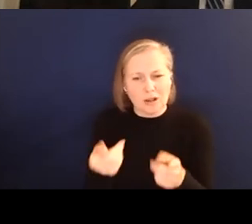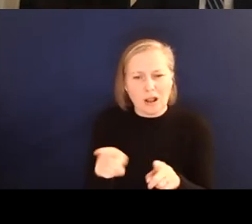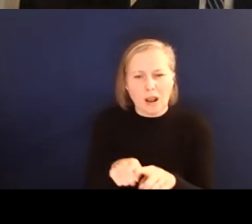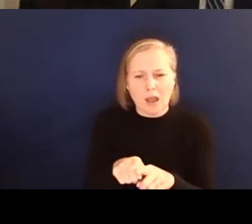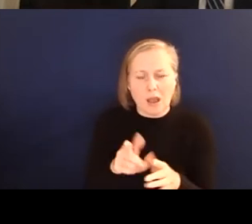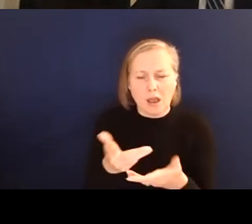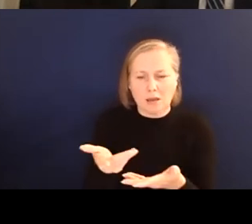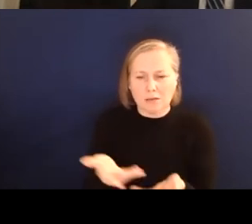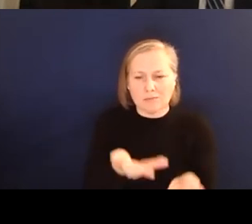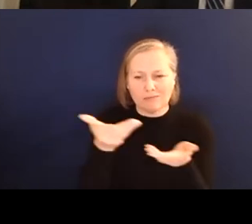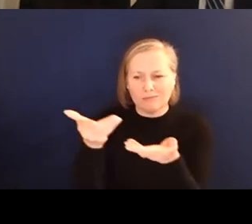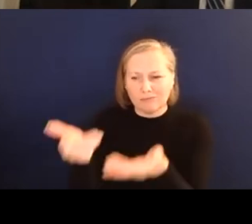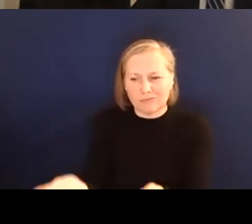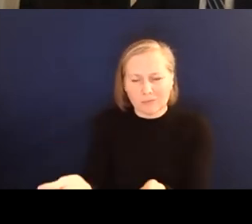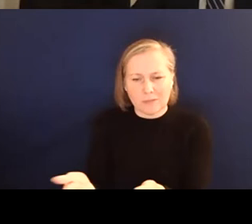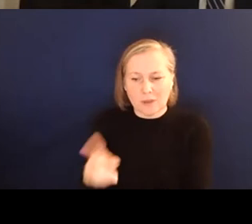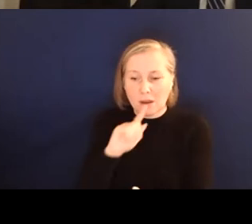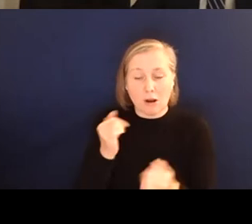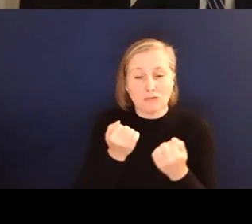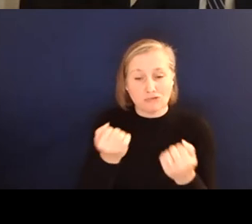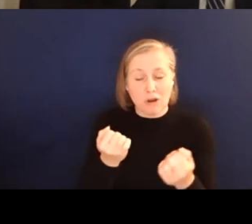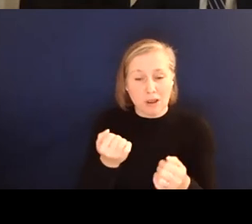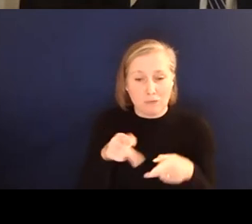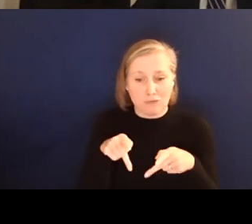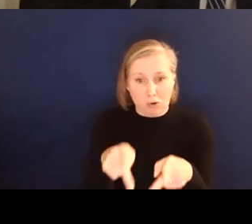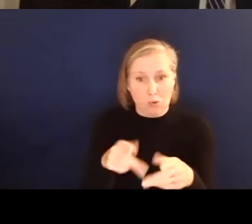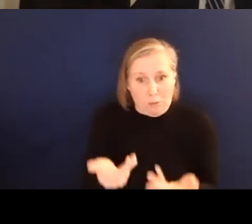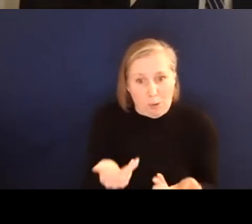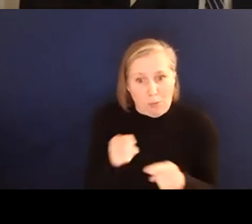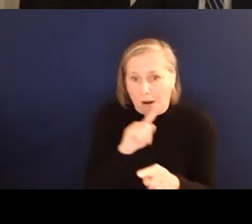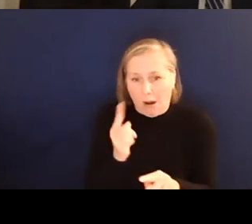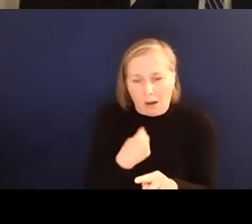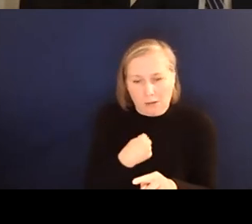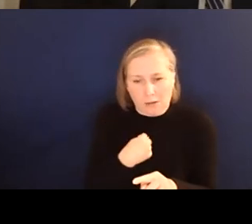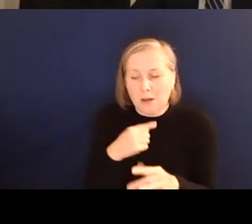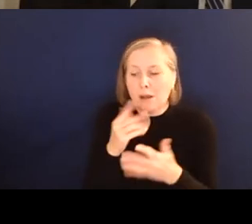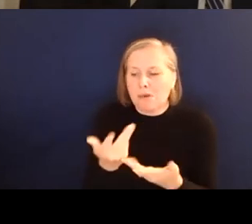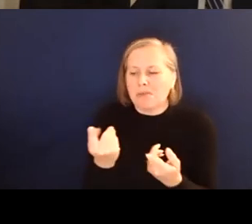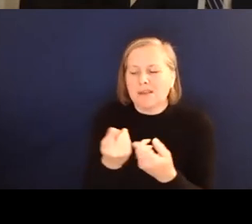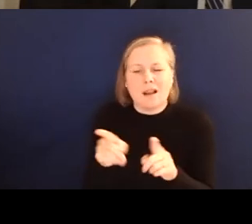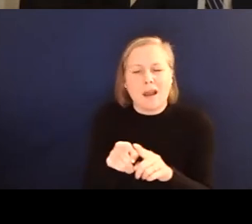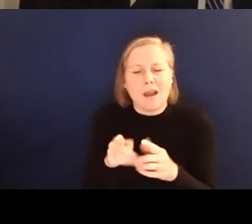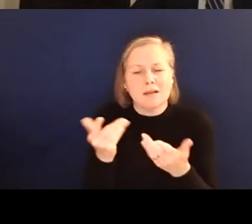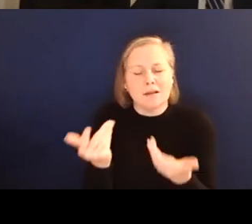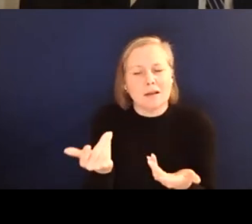You're obviously can't drive them on the road, down the highway or anything like that. But for things like a university campus